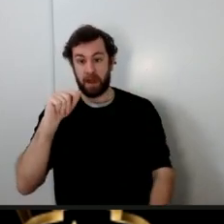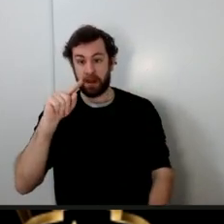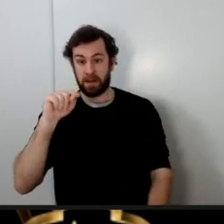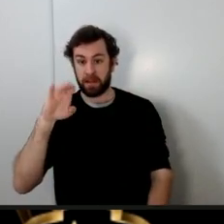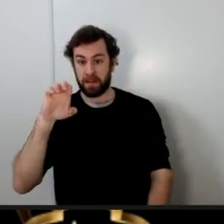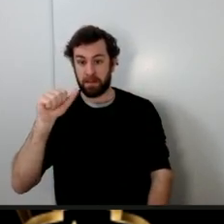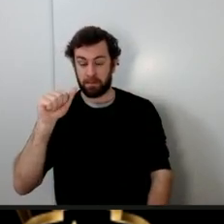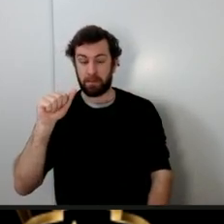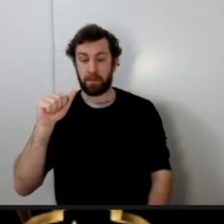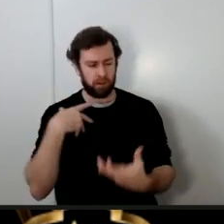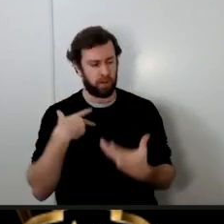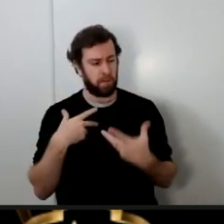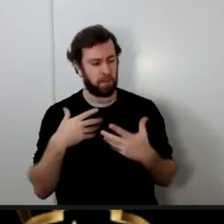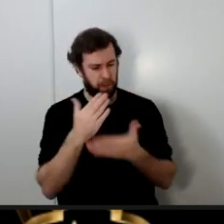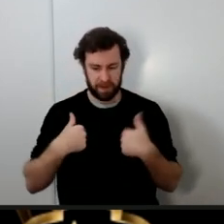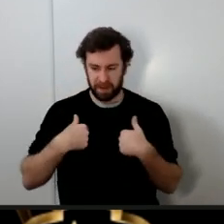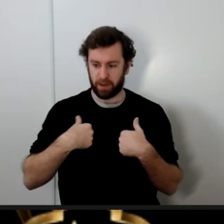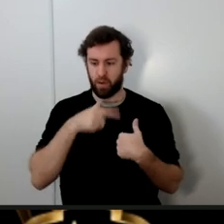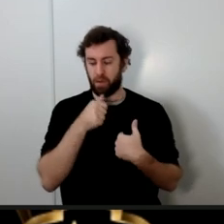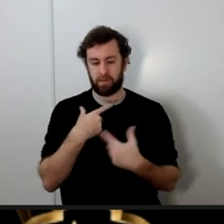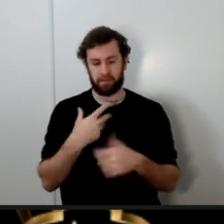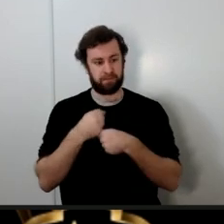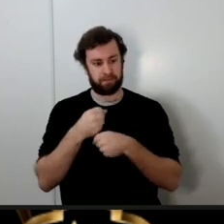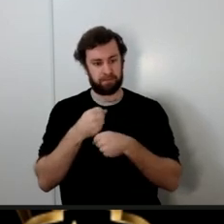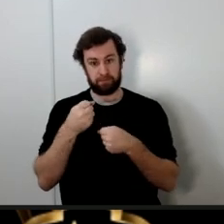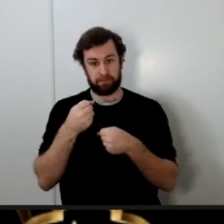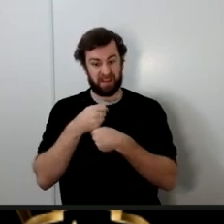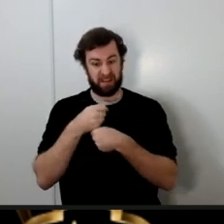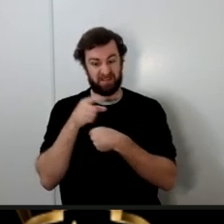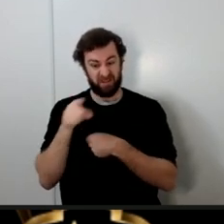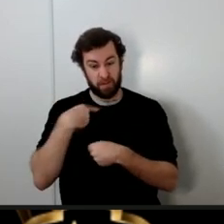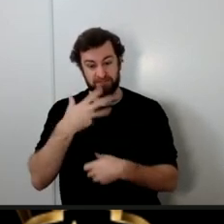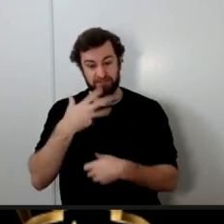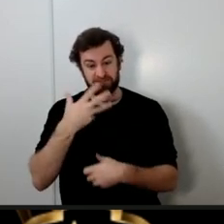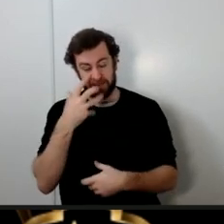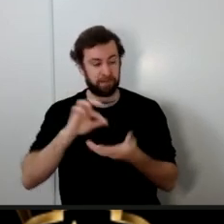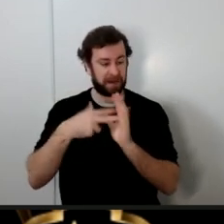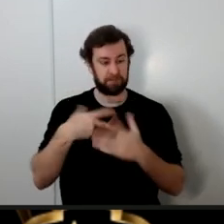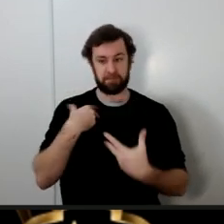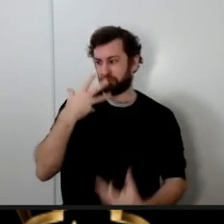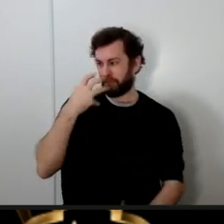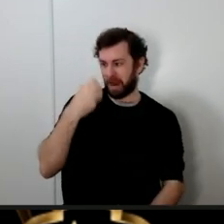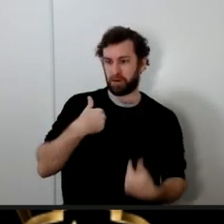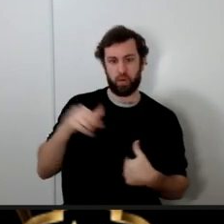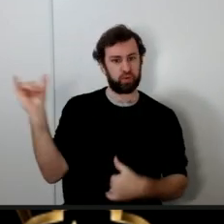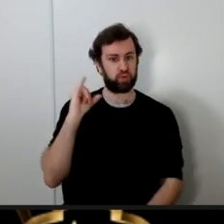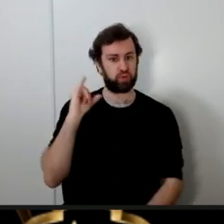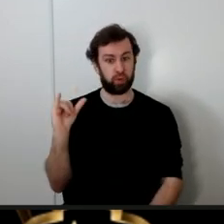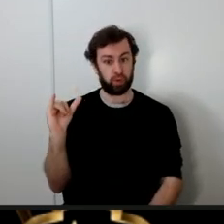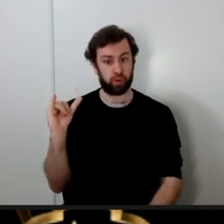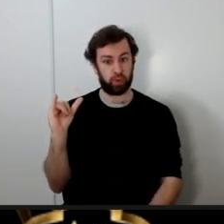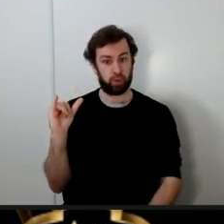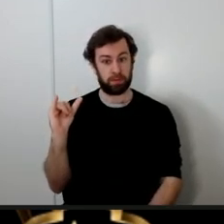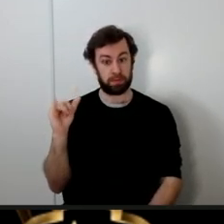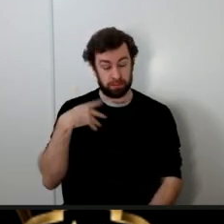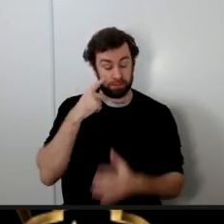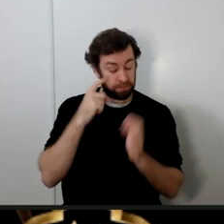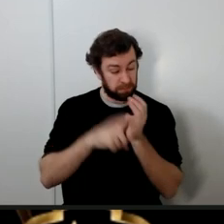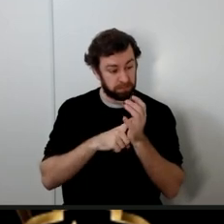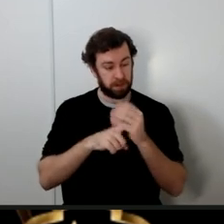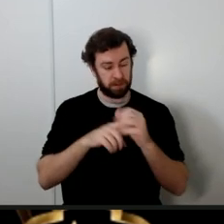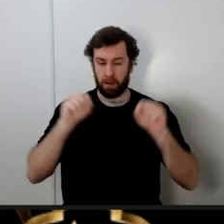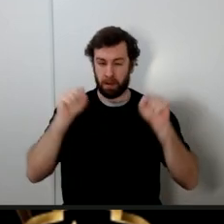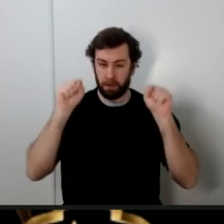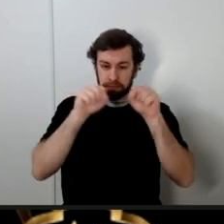whoever angers her has angered me didn't they witness miracles during the time of the prophet